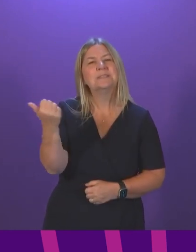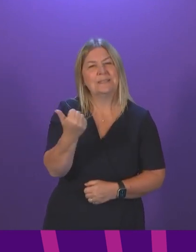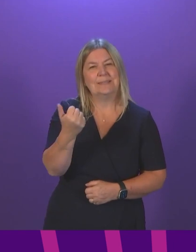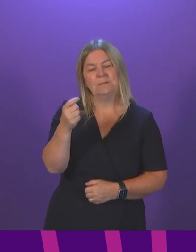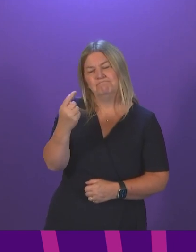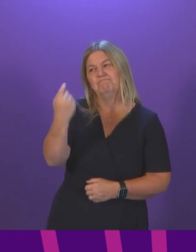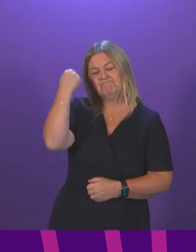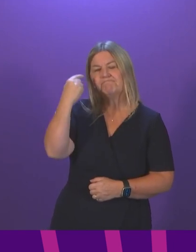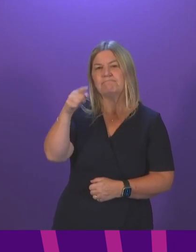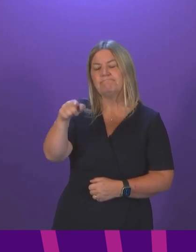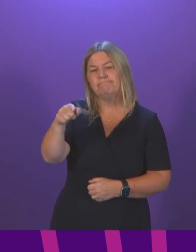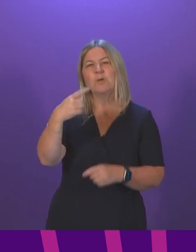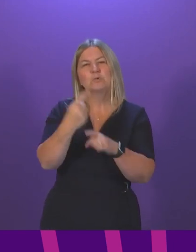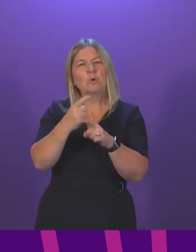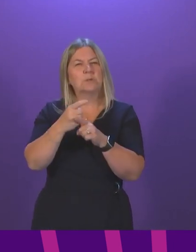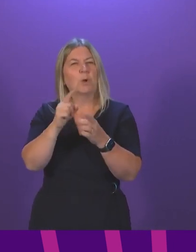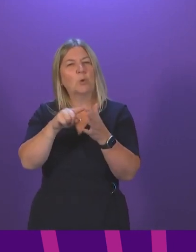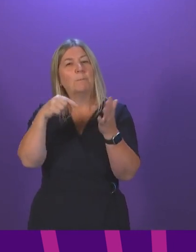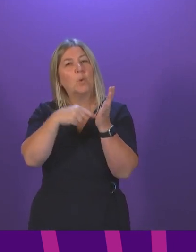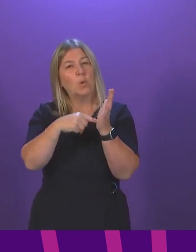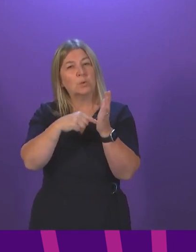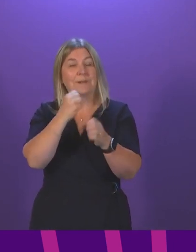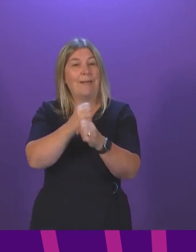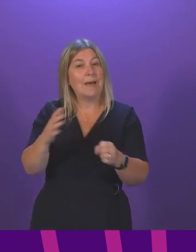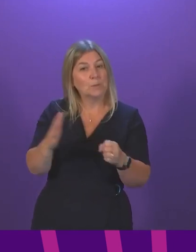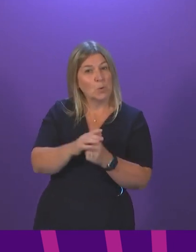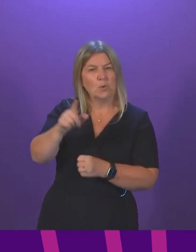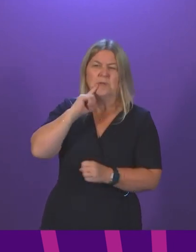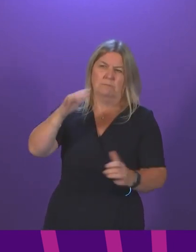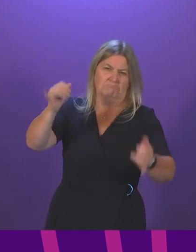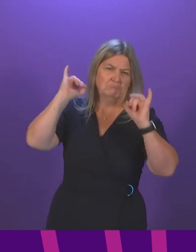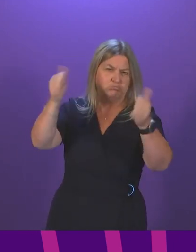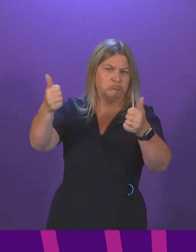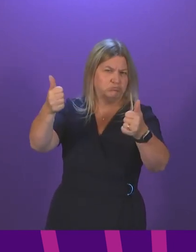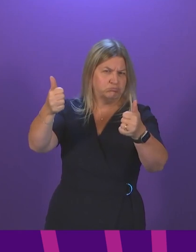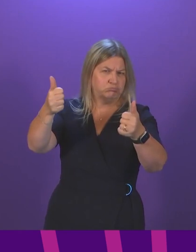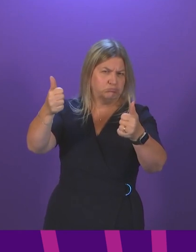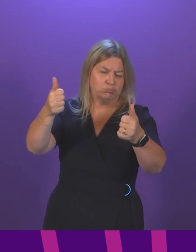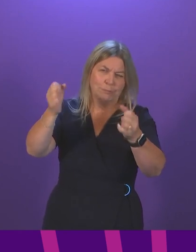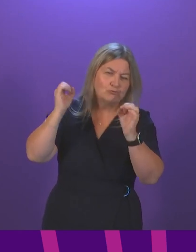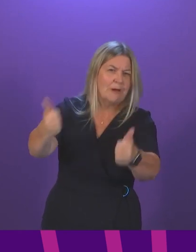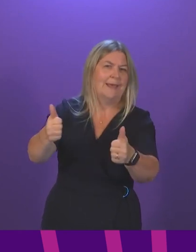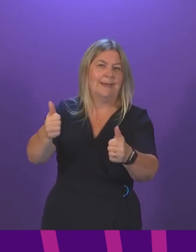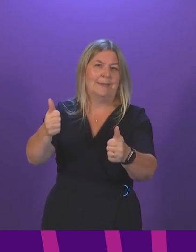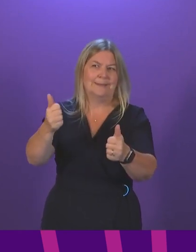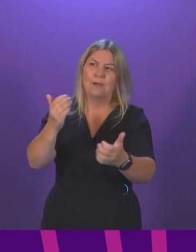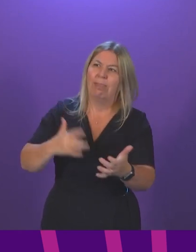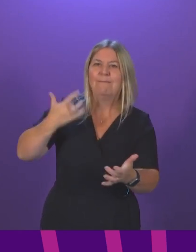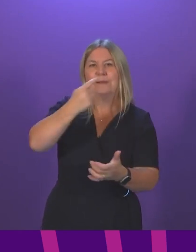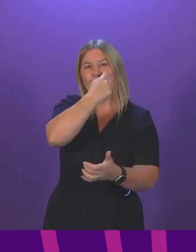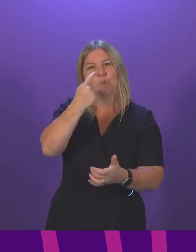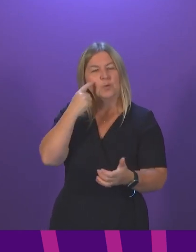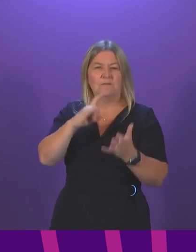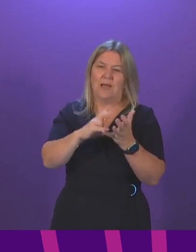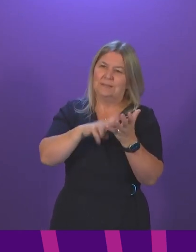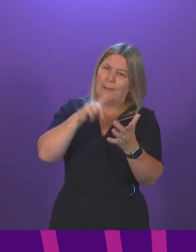at Ferguson Marine in Port Glasgow was going to be an incredible triumph. She said at the time it was living proof of how the